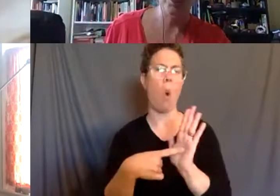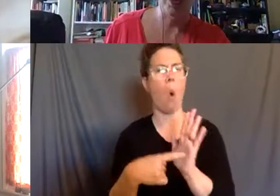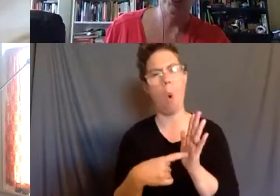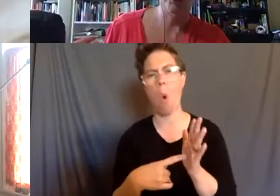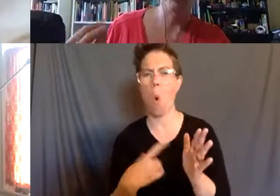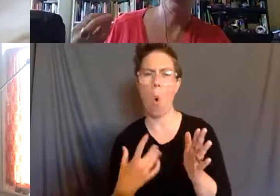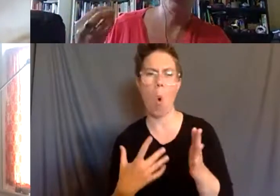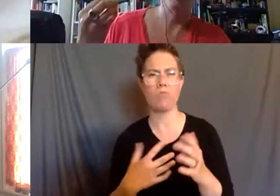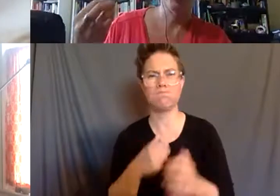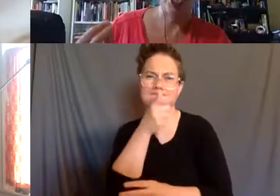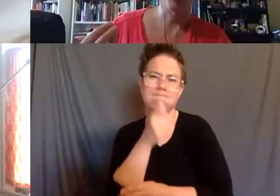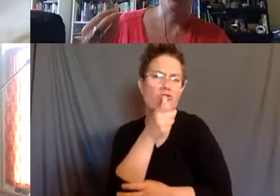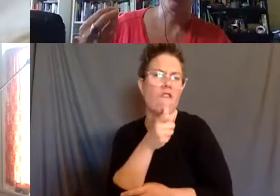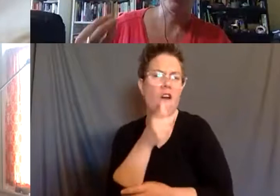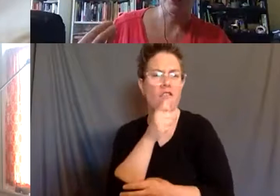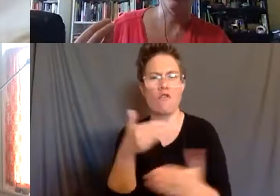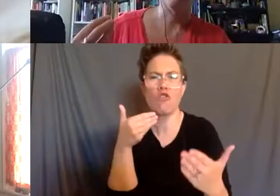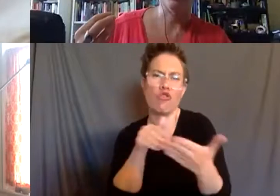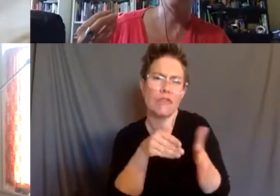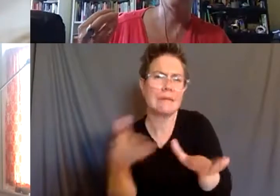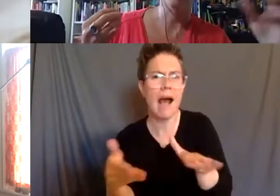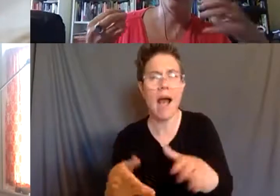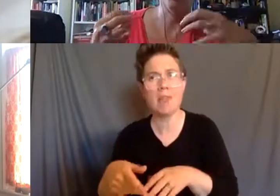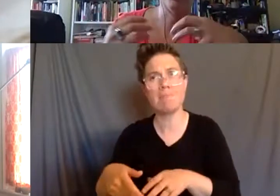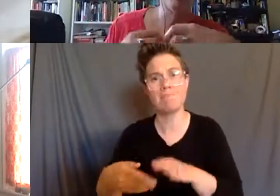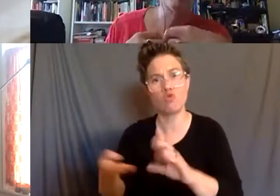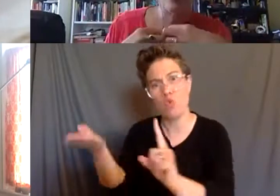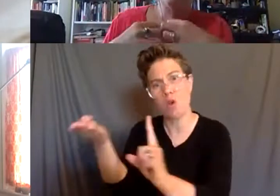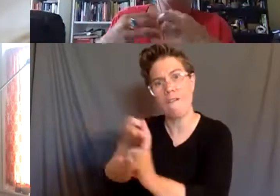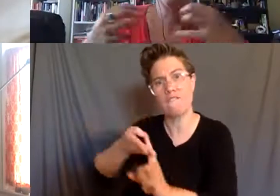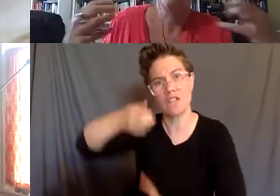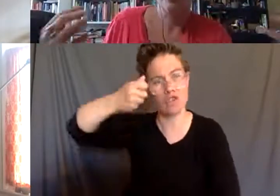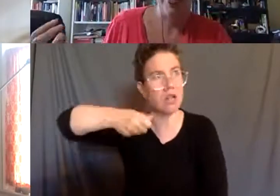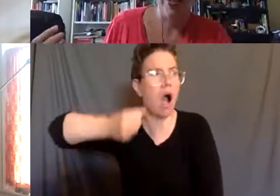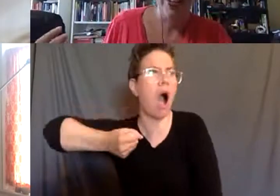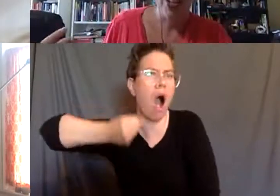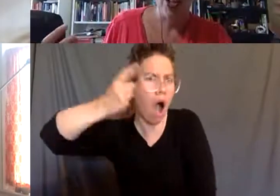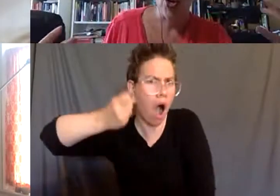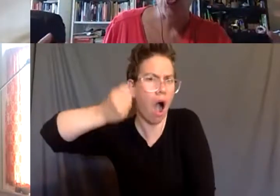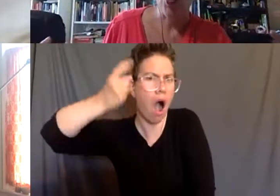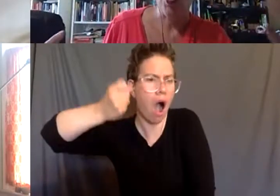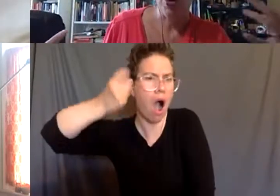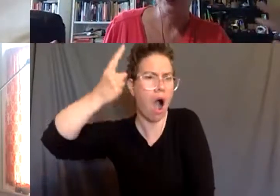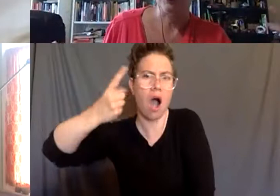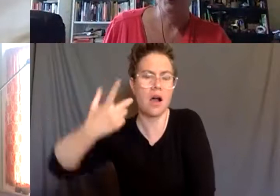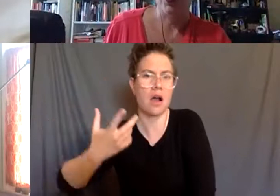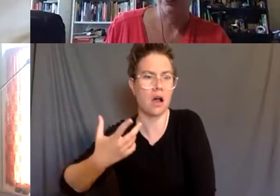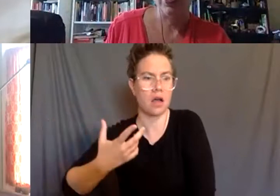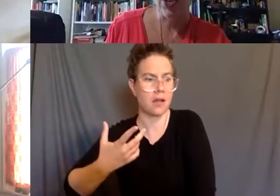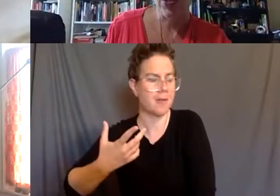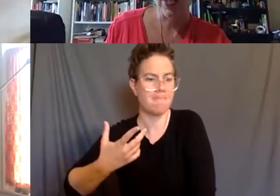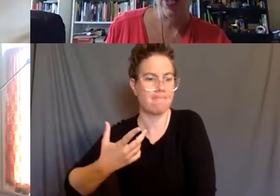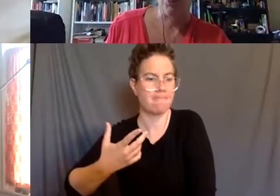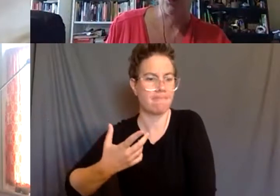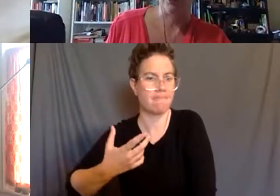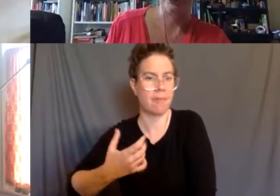possible so that the judge will understand that, you know, there is absolutely no way that this person is